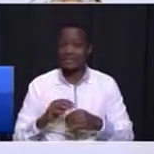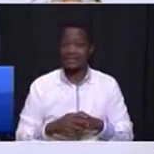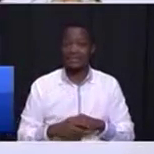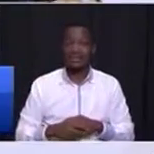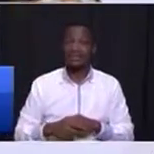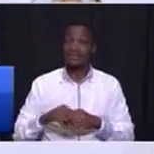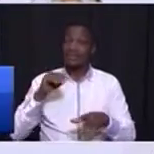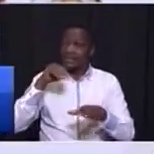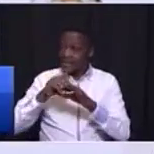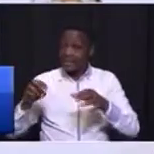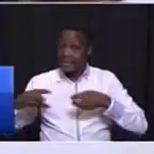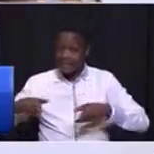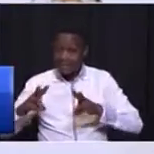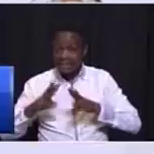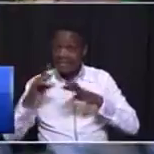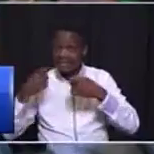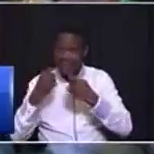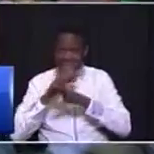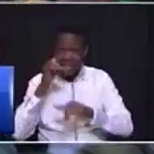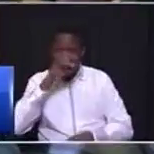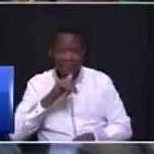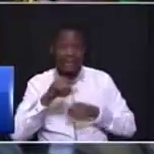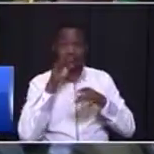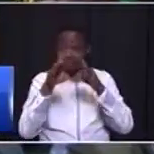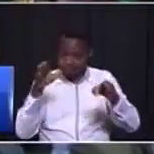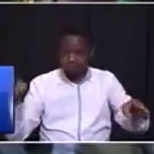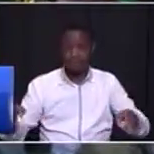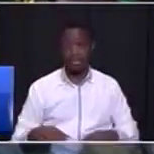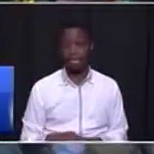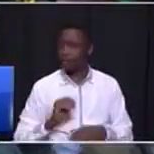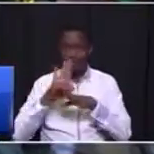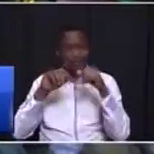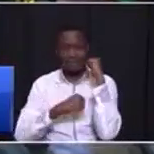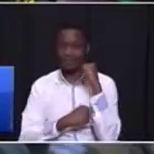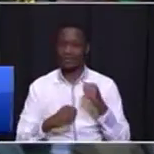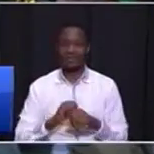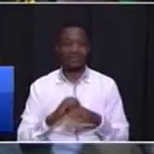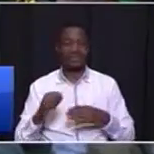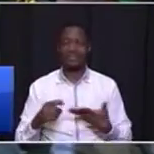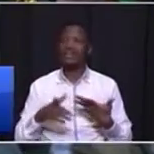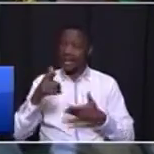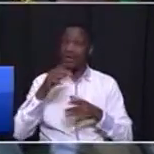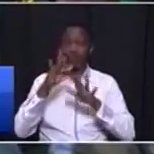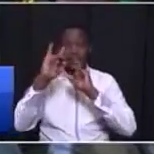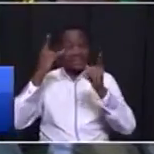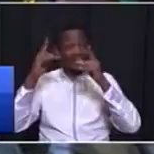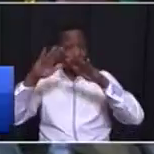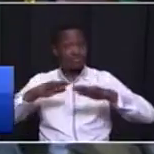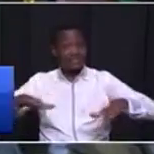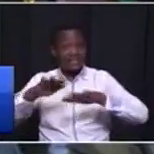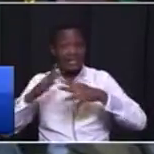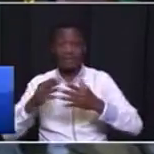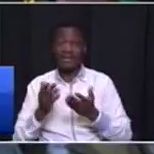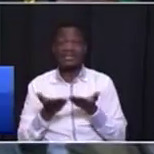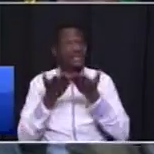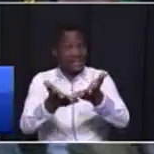on the in the streets fighting criminals for the rest of and we will be in township sorting out service